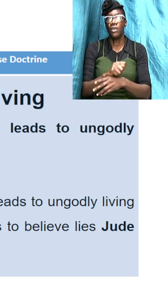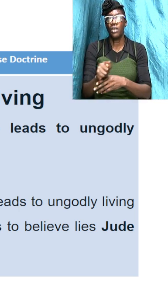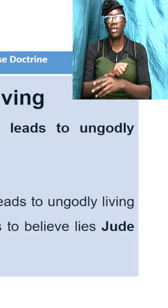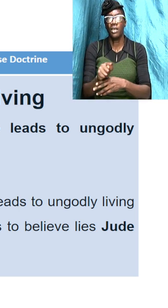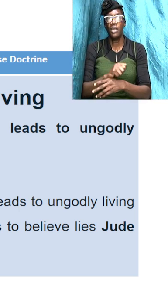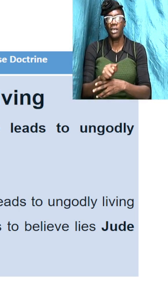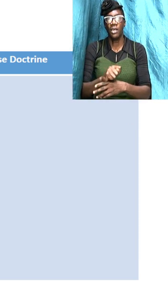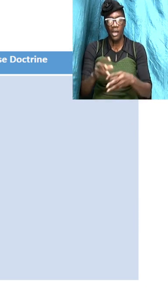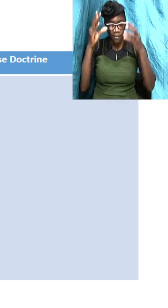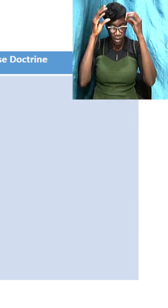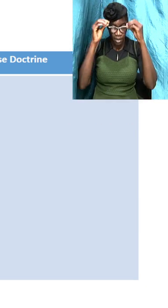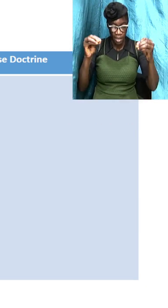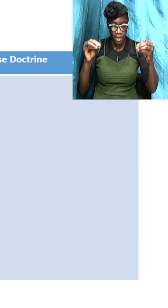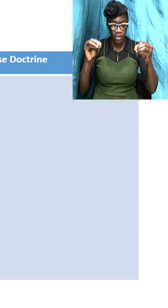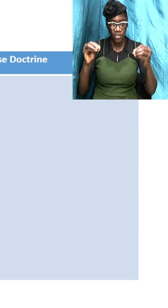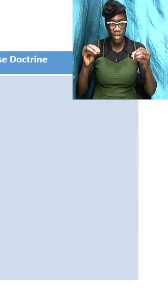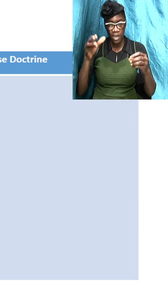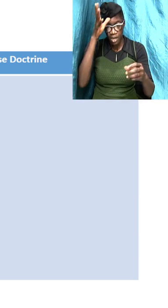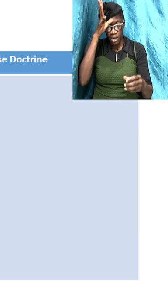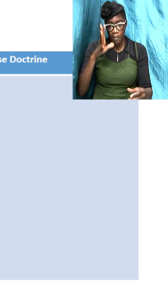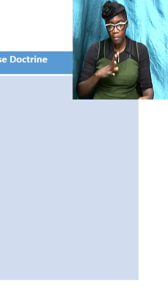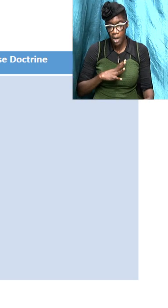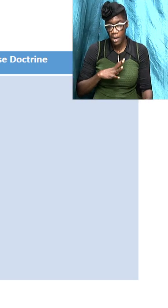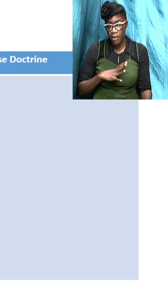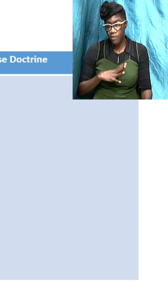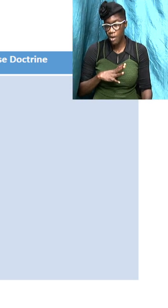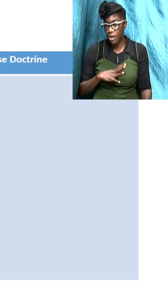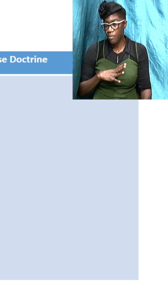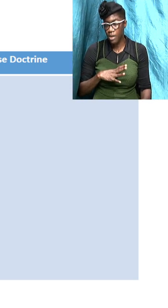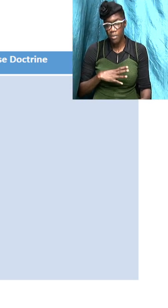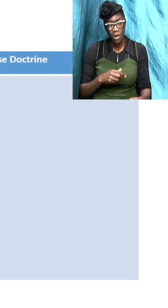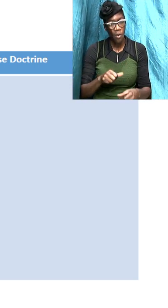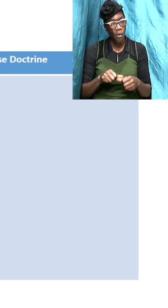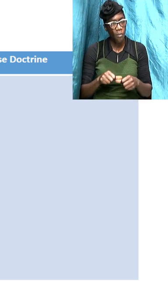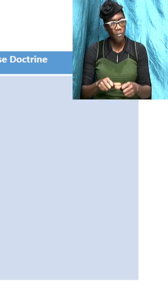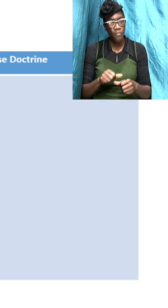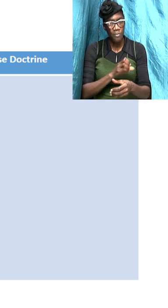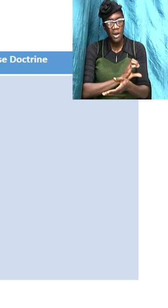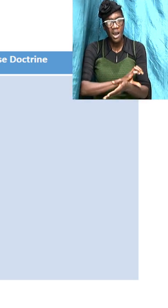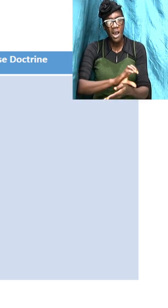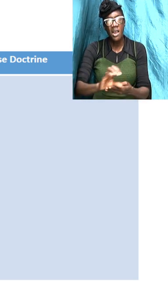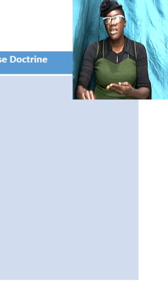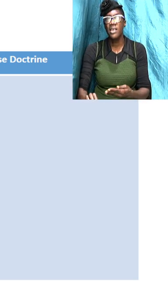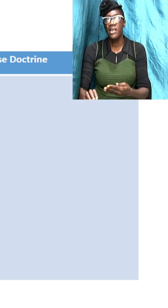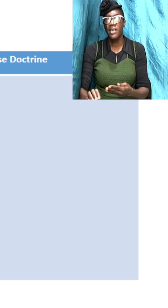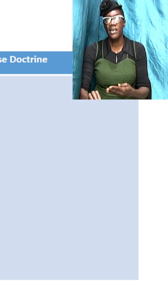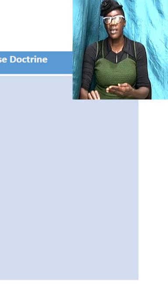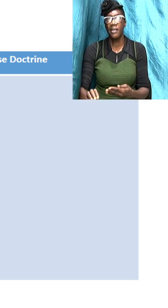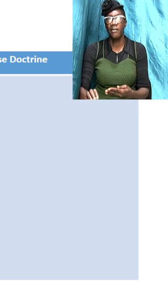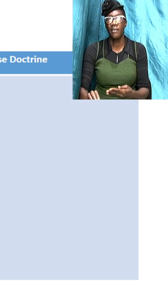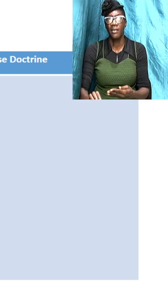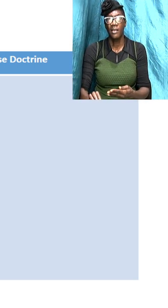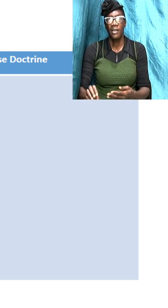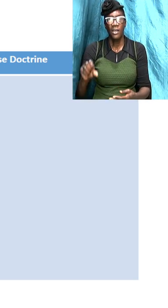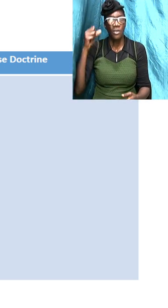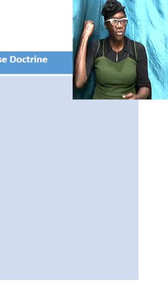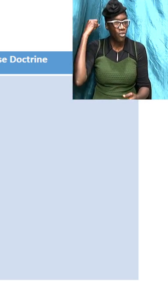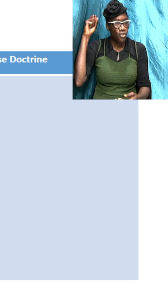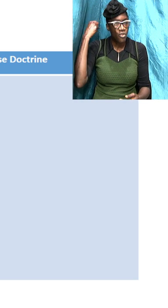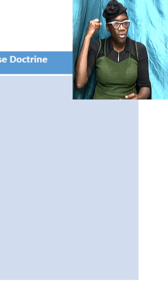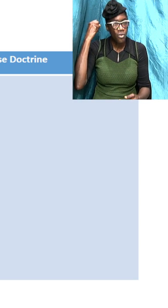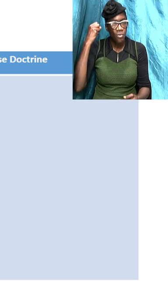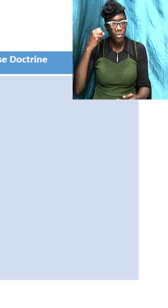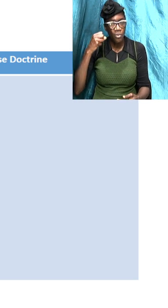completely equipped for every good work so sound doctrine has value for